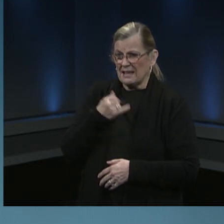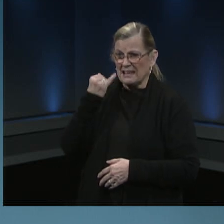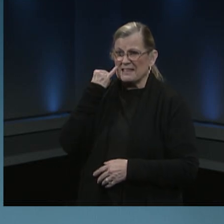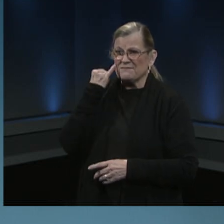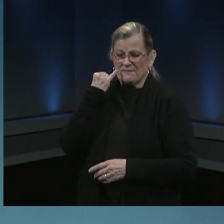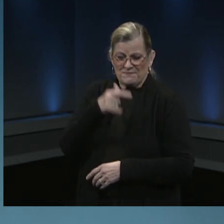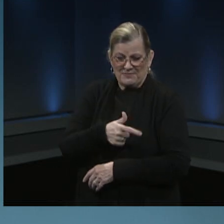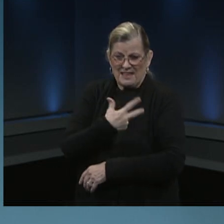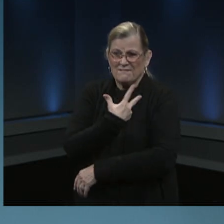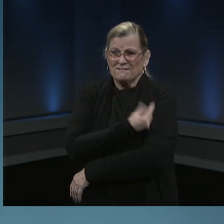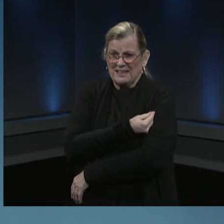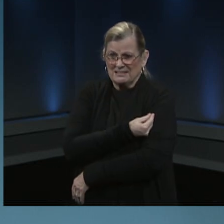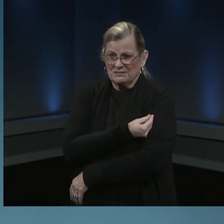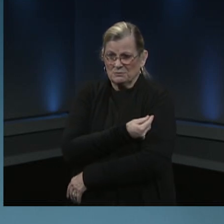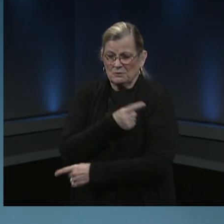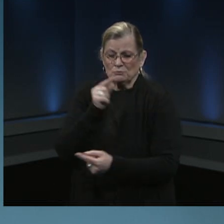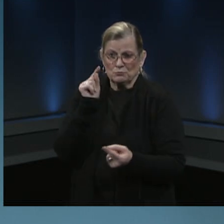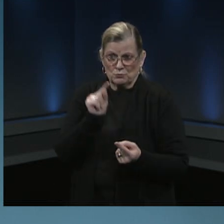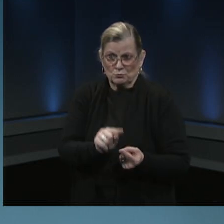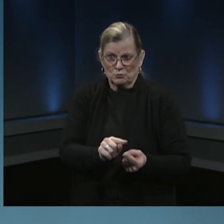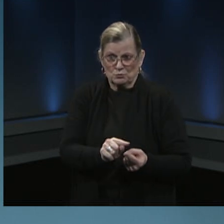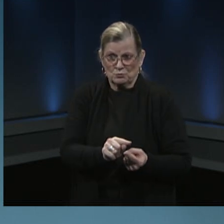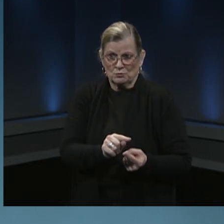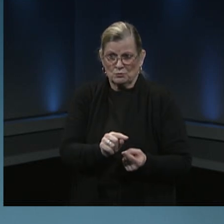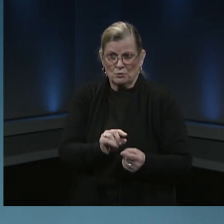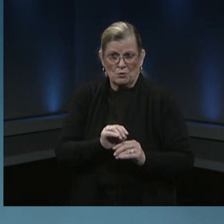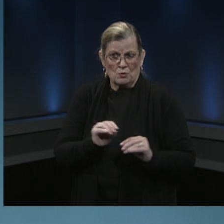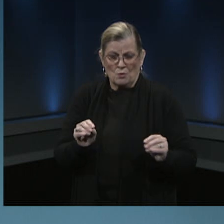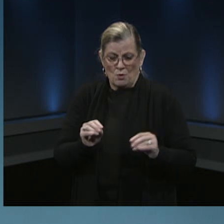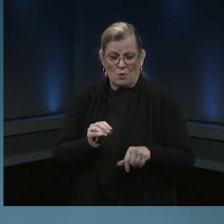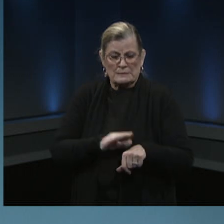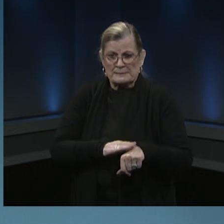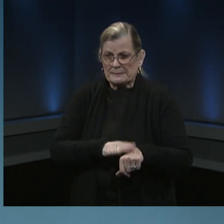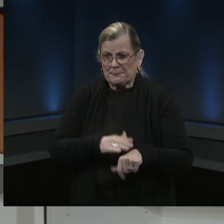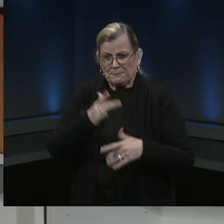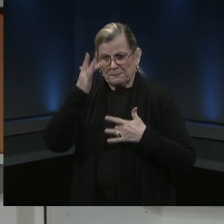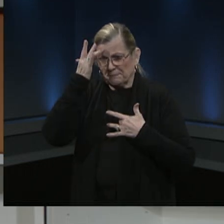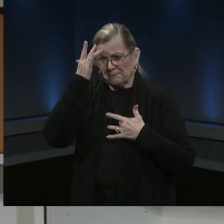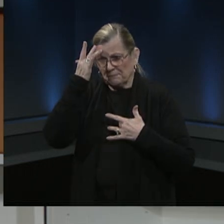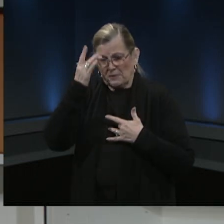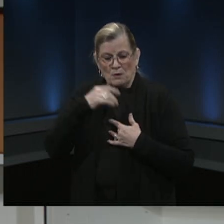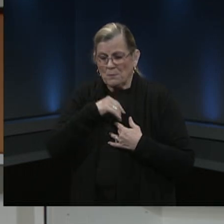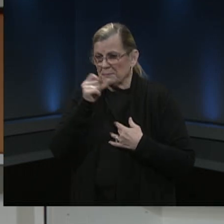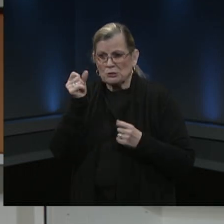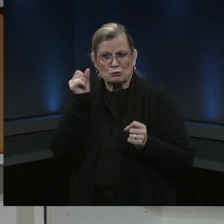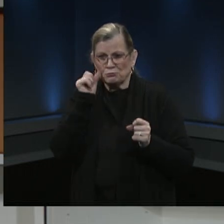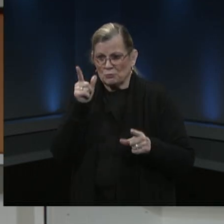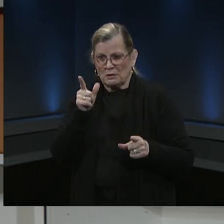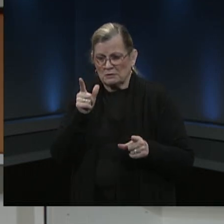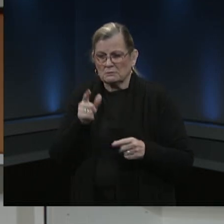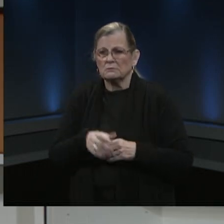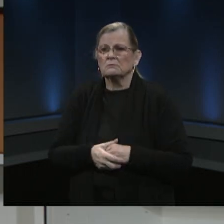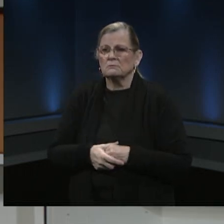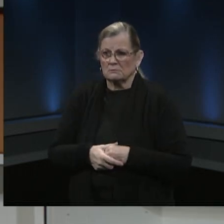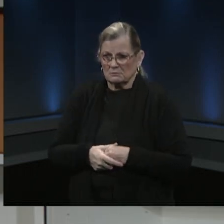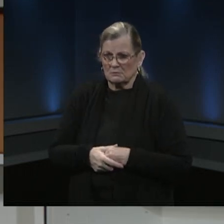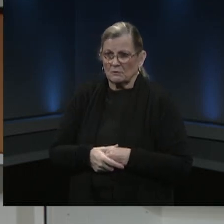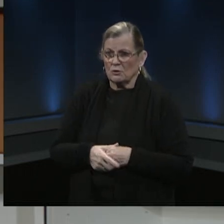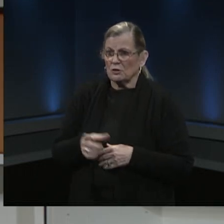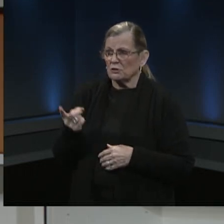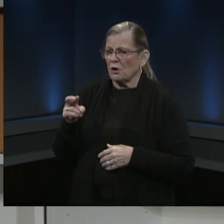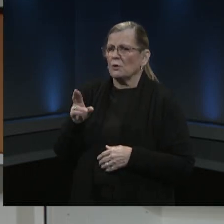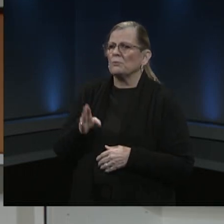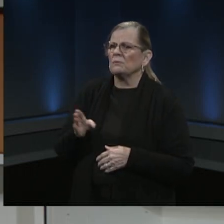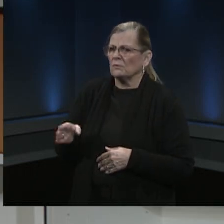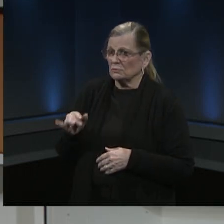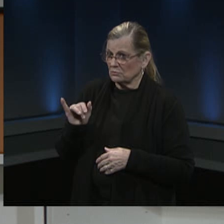reduced the um asymptomatic infection so we believe in a way then it's very possible based on the prior